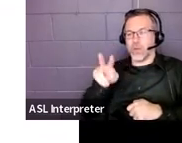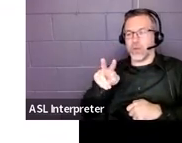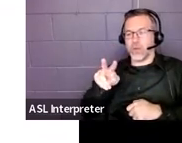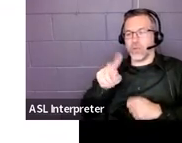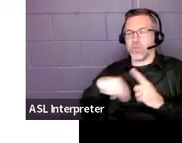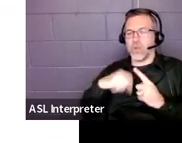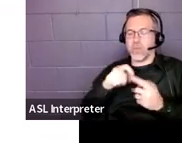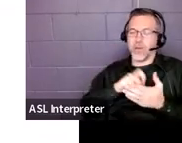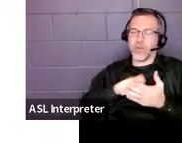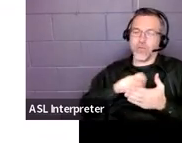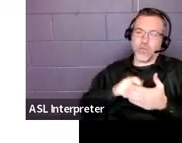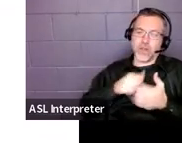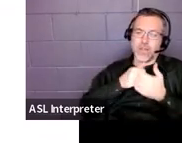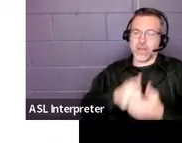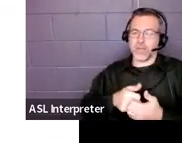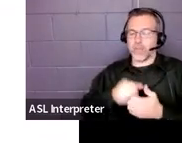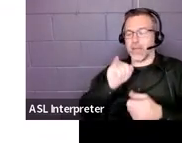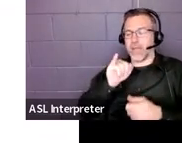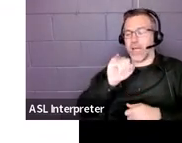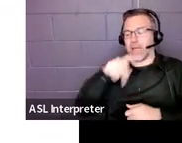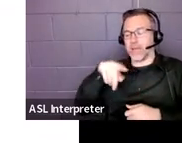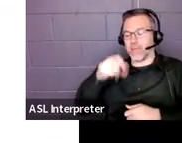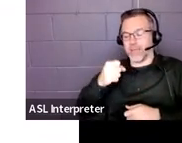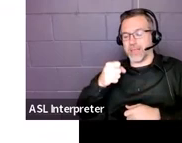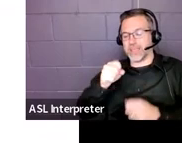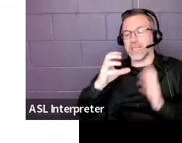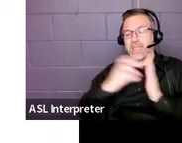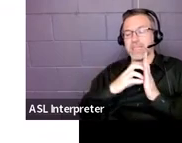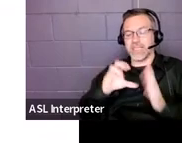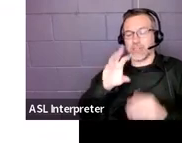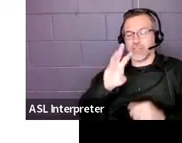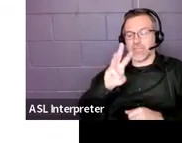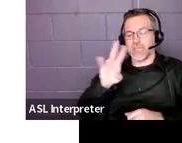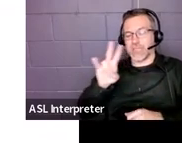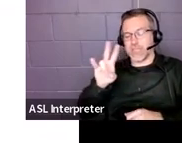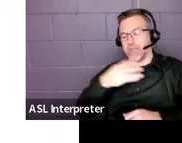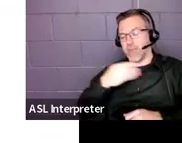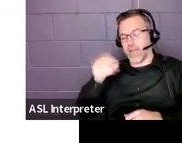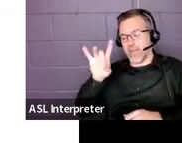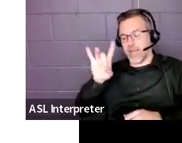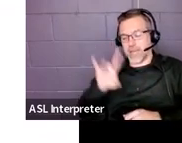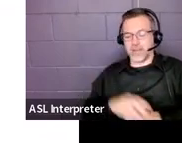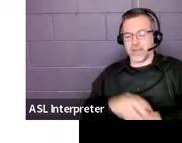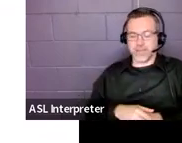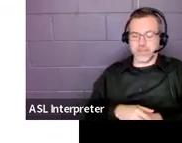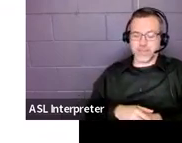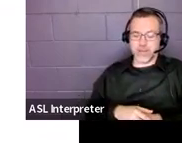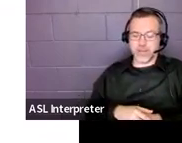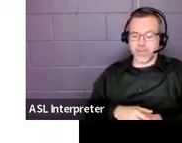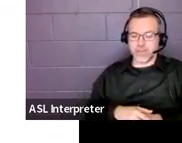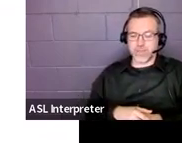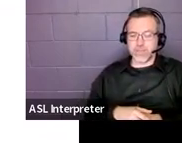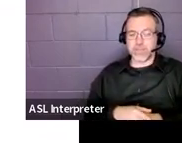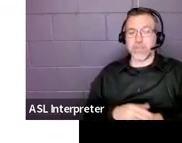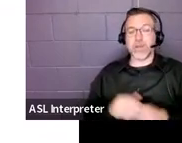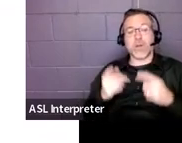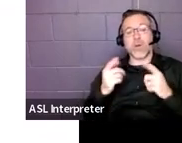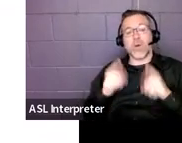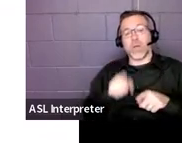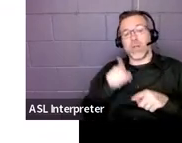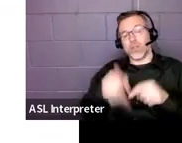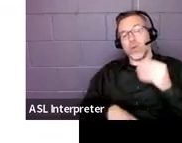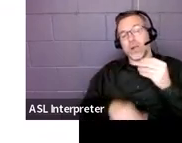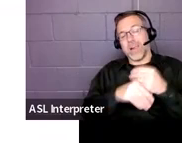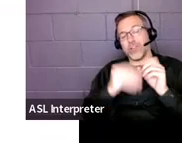compliant IEPs, sections 6, 7, and 8. So you'll see that as a selection. And when you are prompted to put in your email,